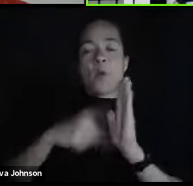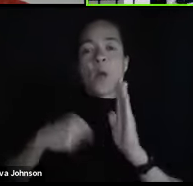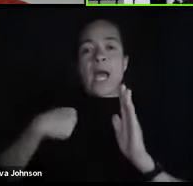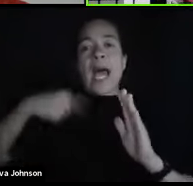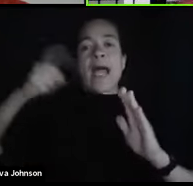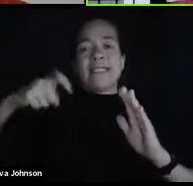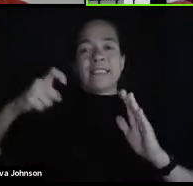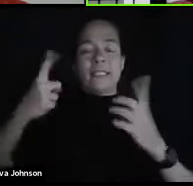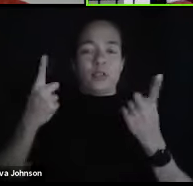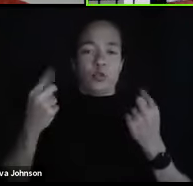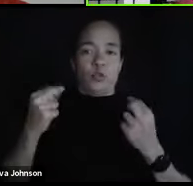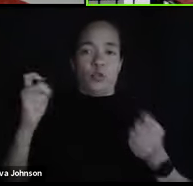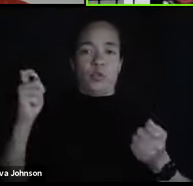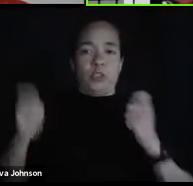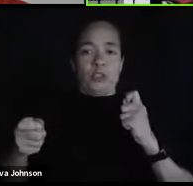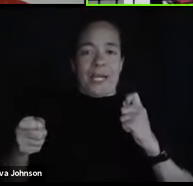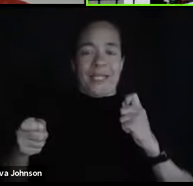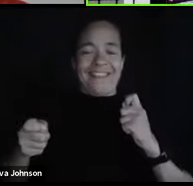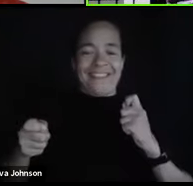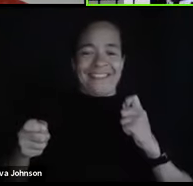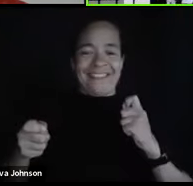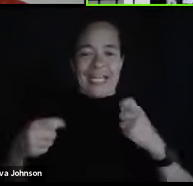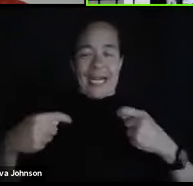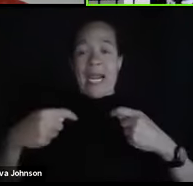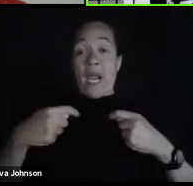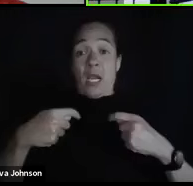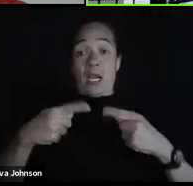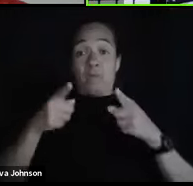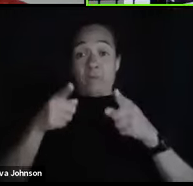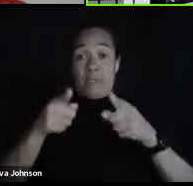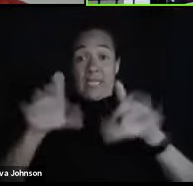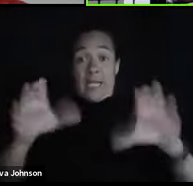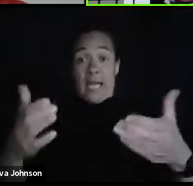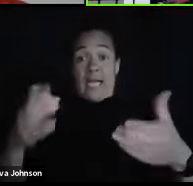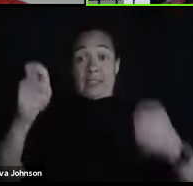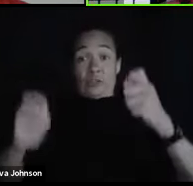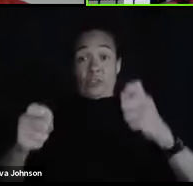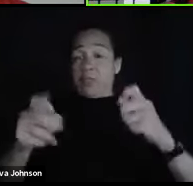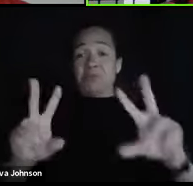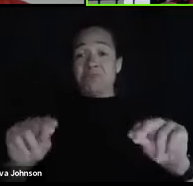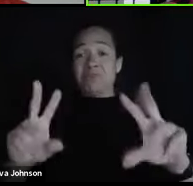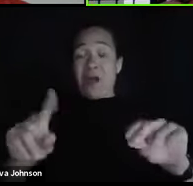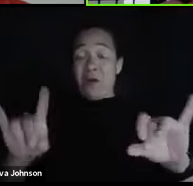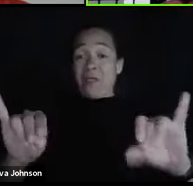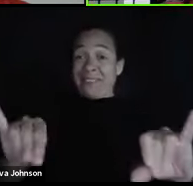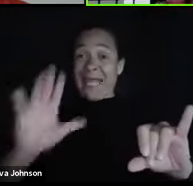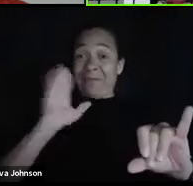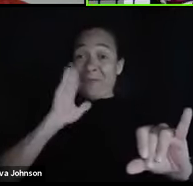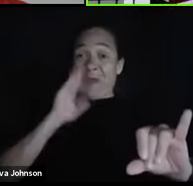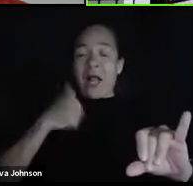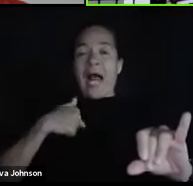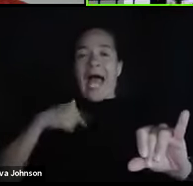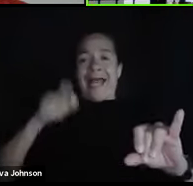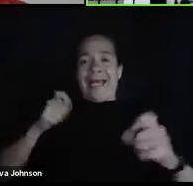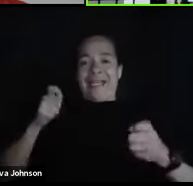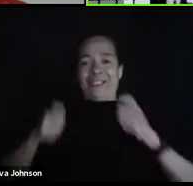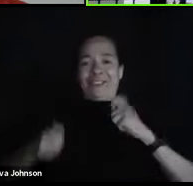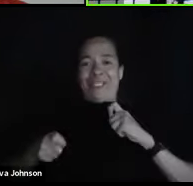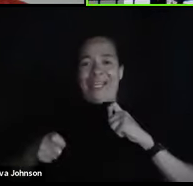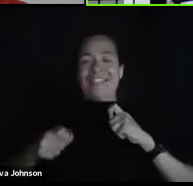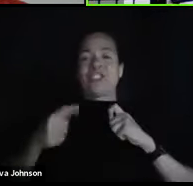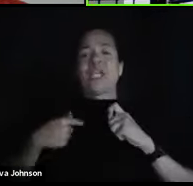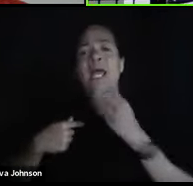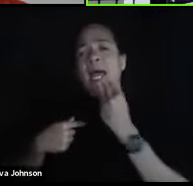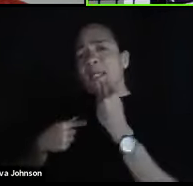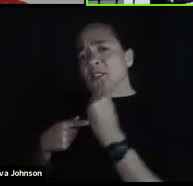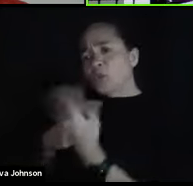professors weren't going to change. I had to figure out what to do, and I relayed this to the student and